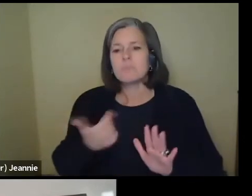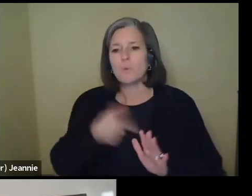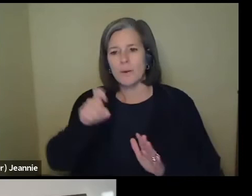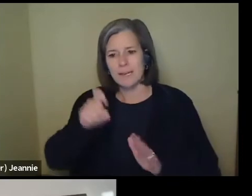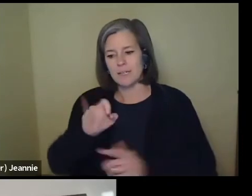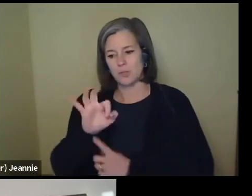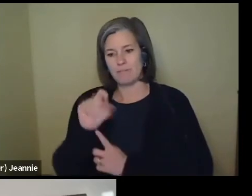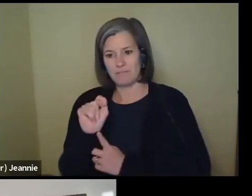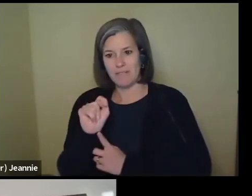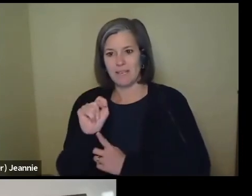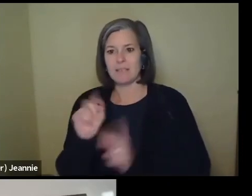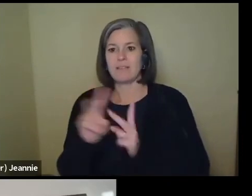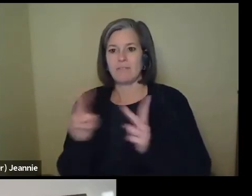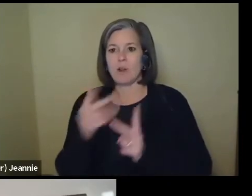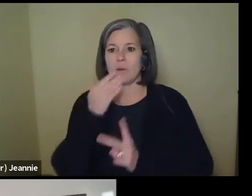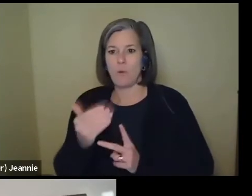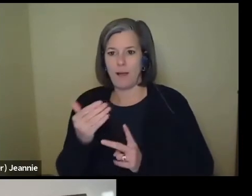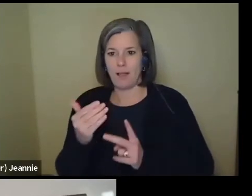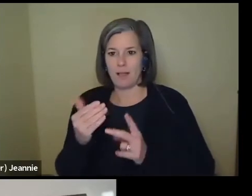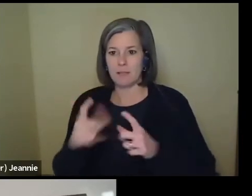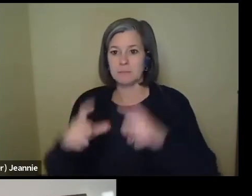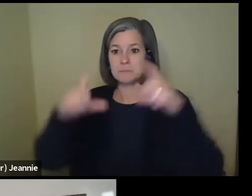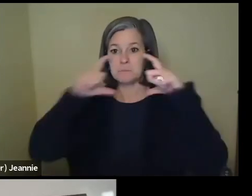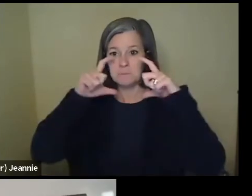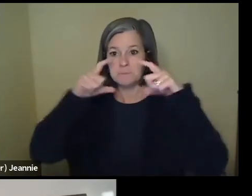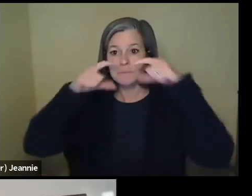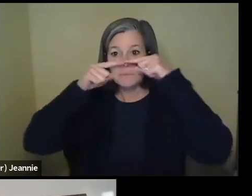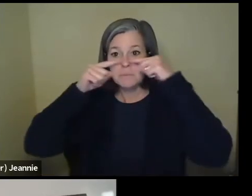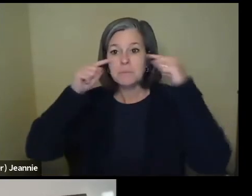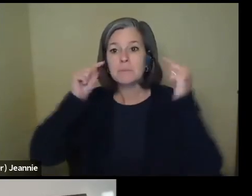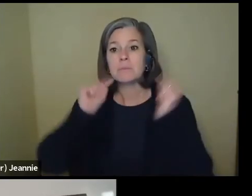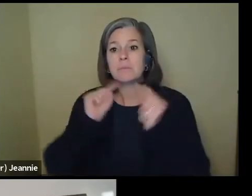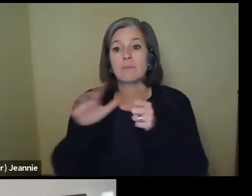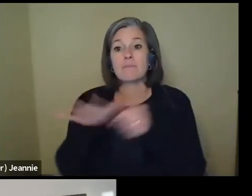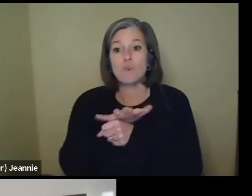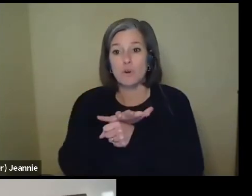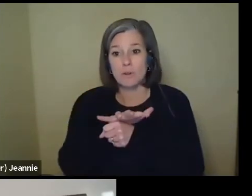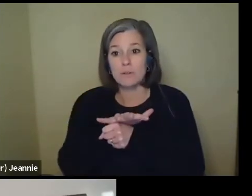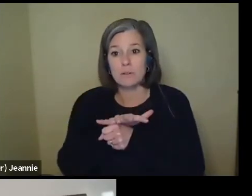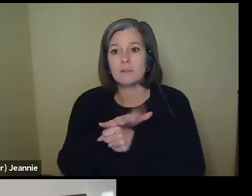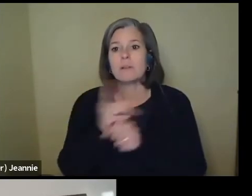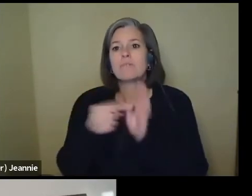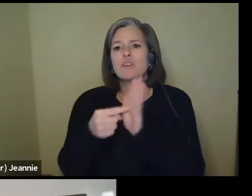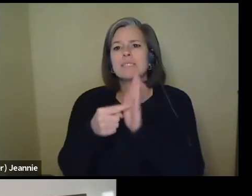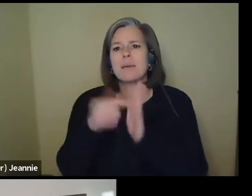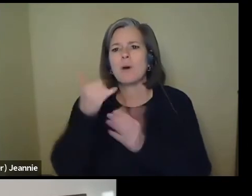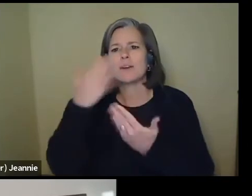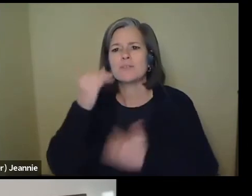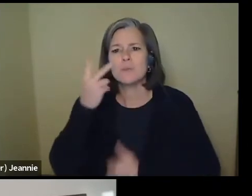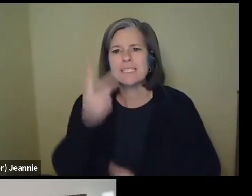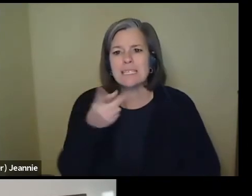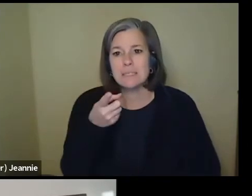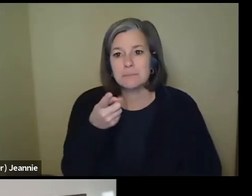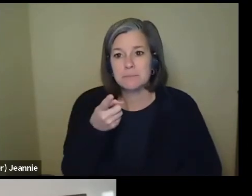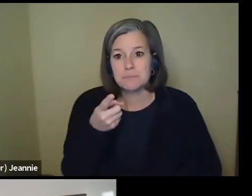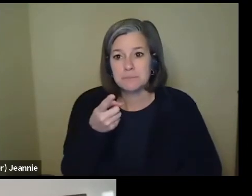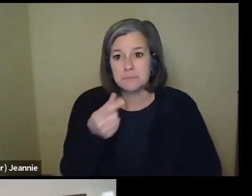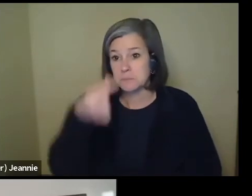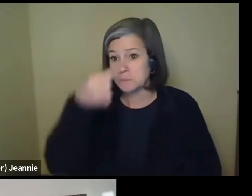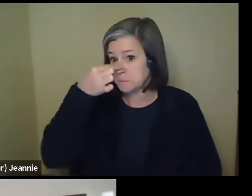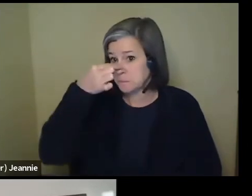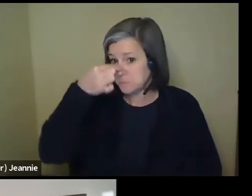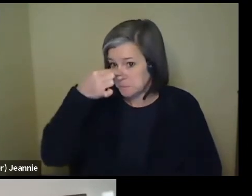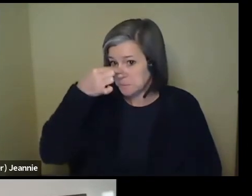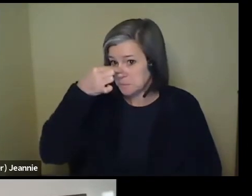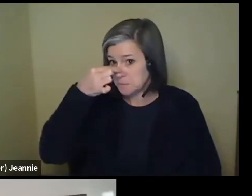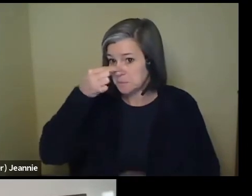quite snugly all the way around. Right. So this one, for example, I don't know if you can see, this one has a very good